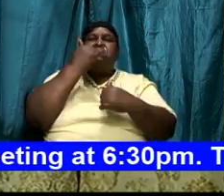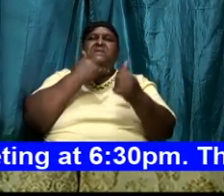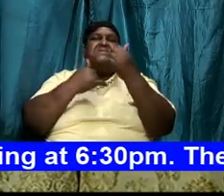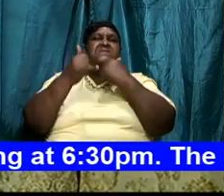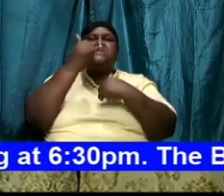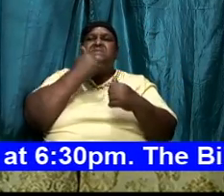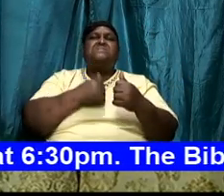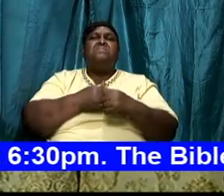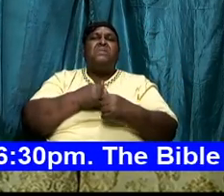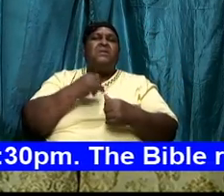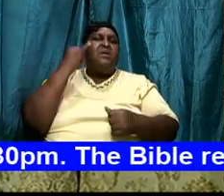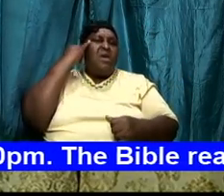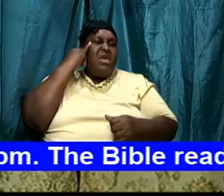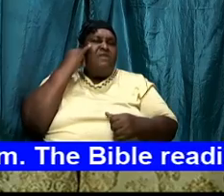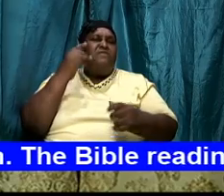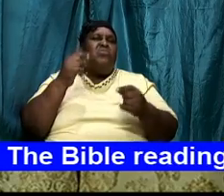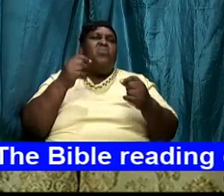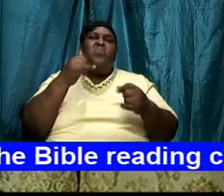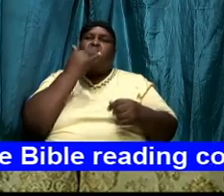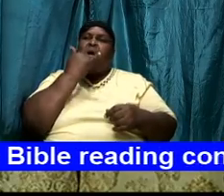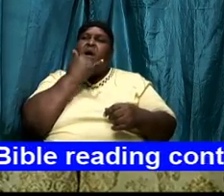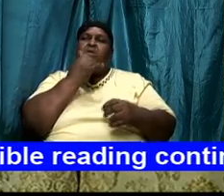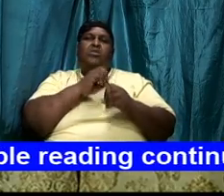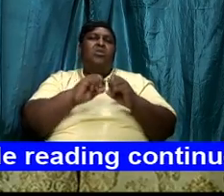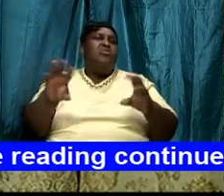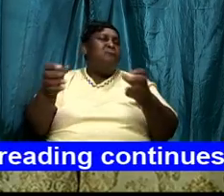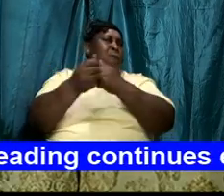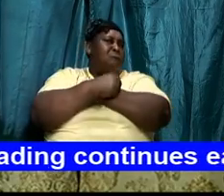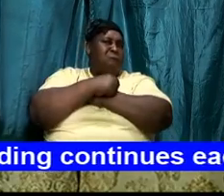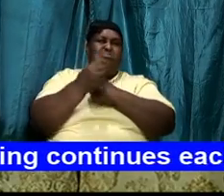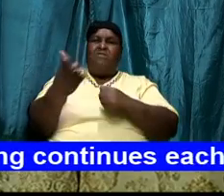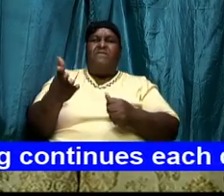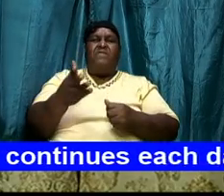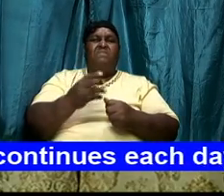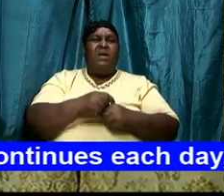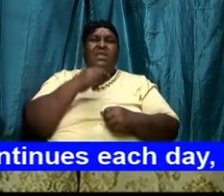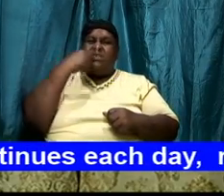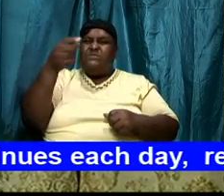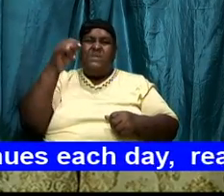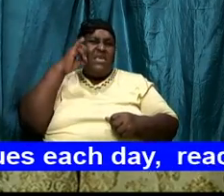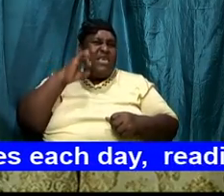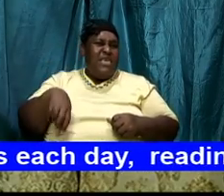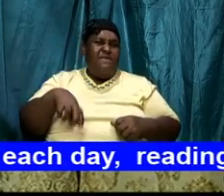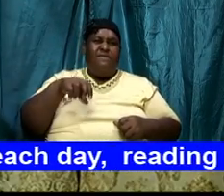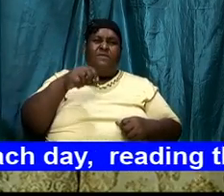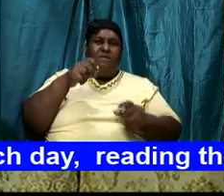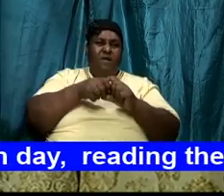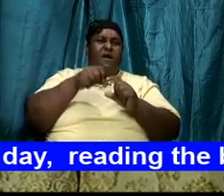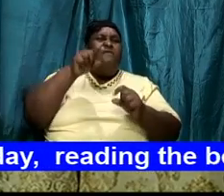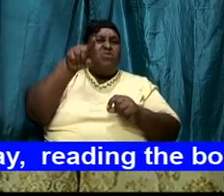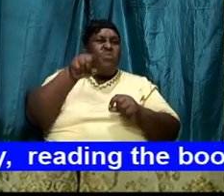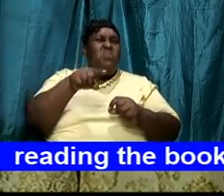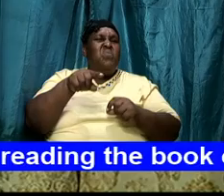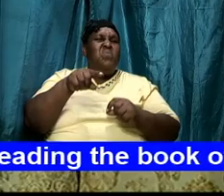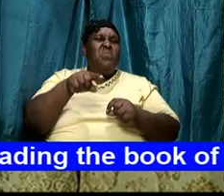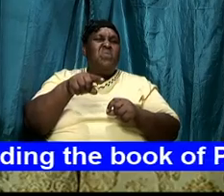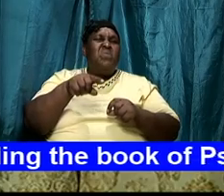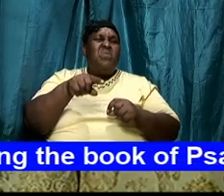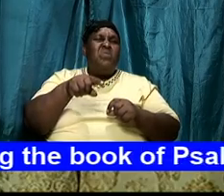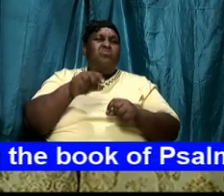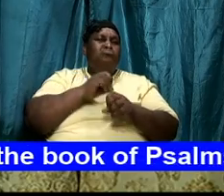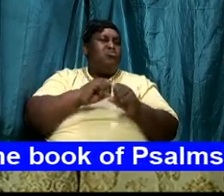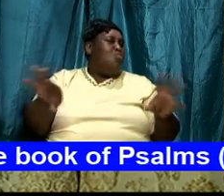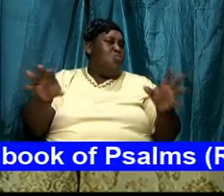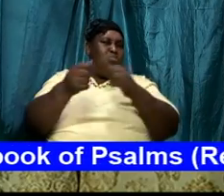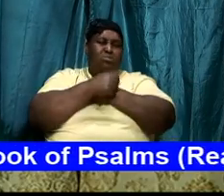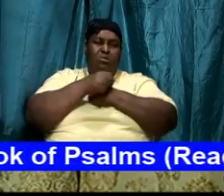don't love them from the do this or they speak evil of you don't love them because they are wicked to have done that it's not in